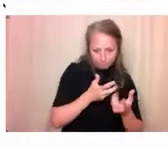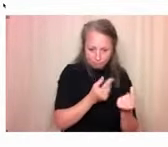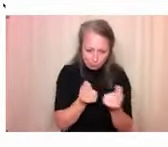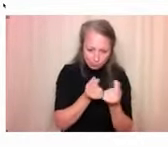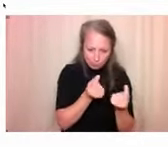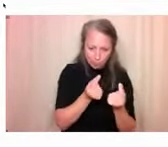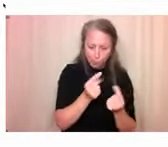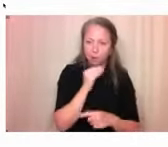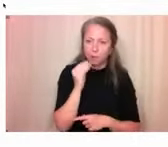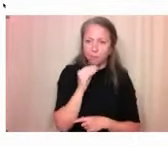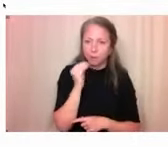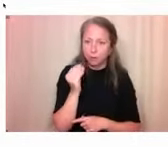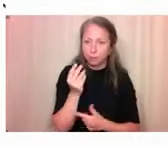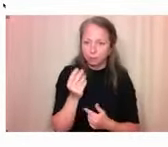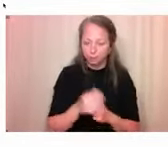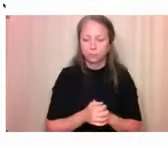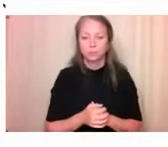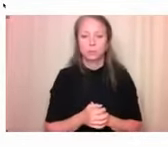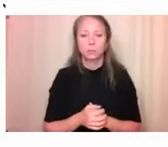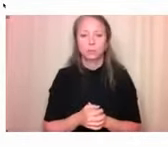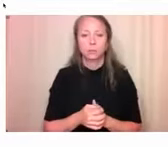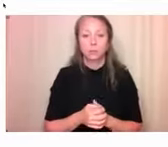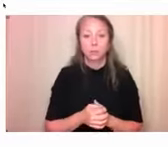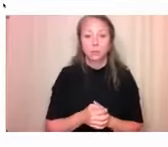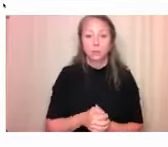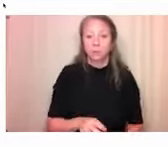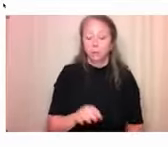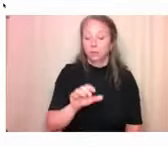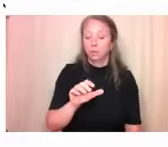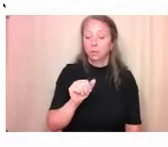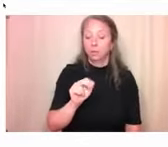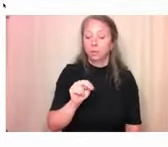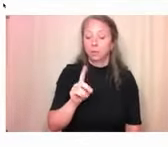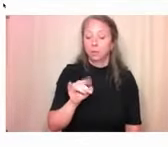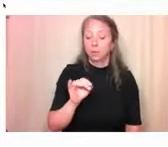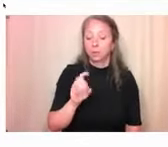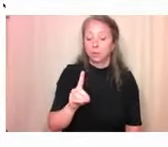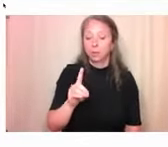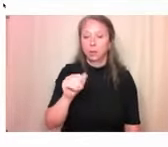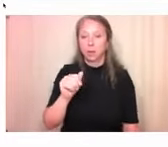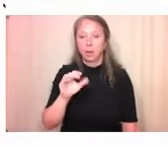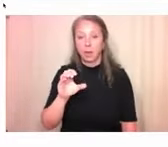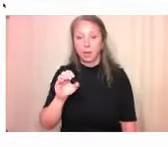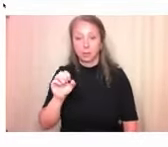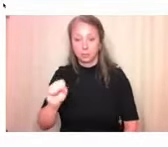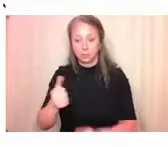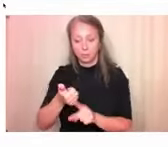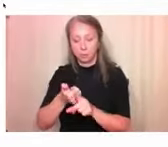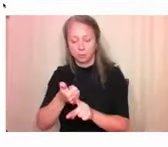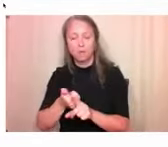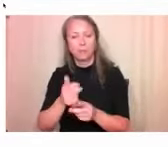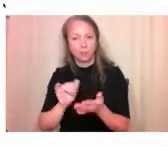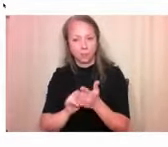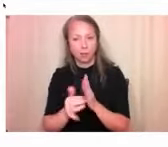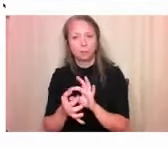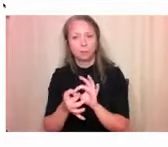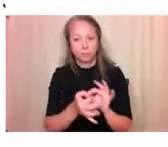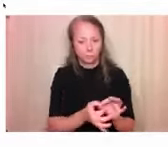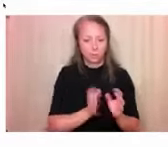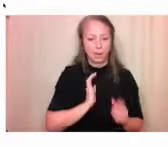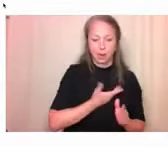But Candid Access is another virtual research activity that we're using to inform this tactical urbanism project.